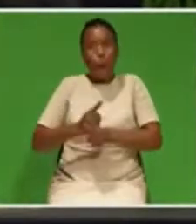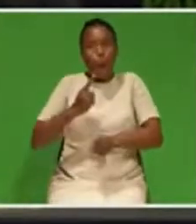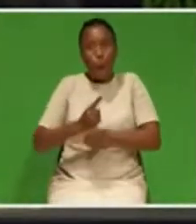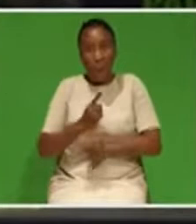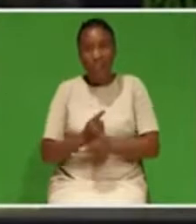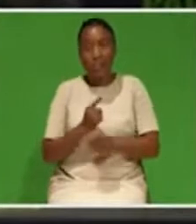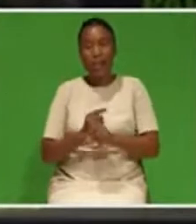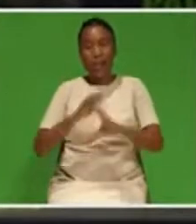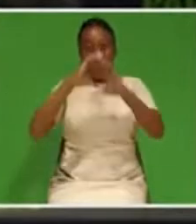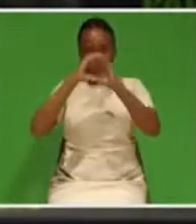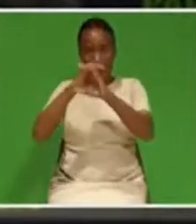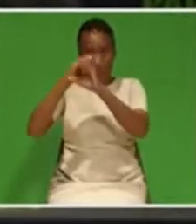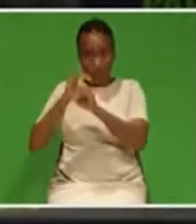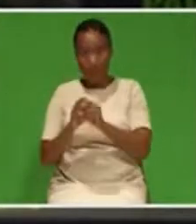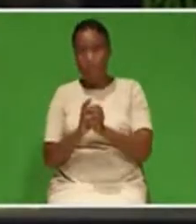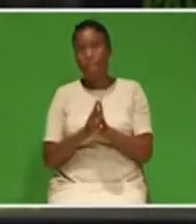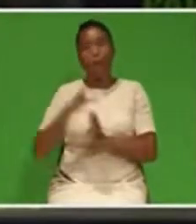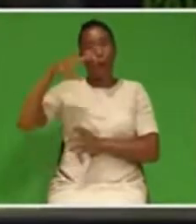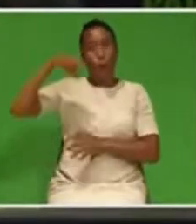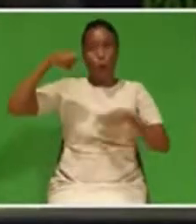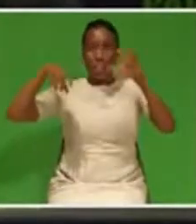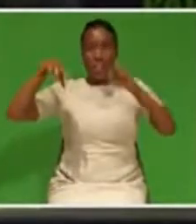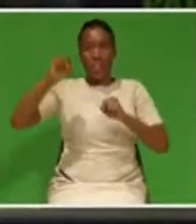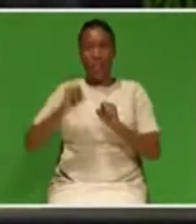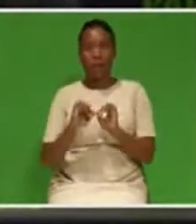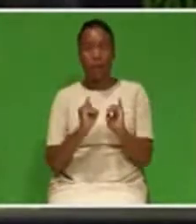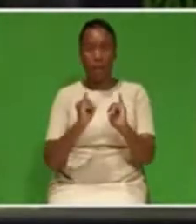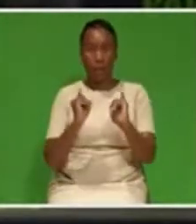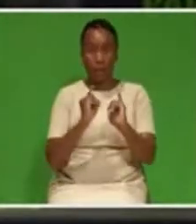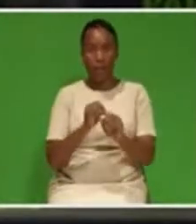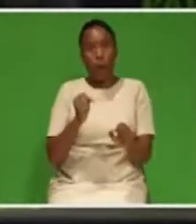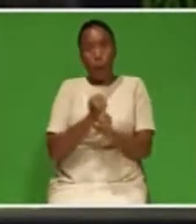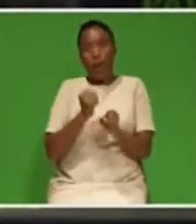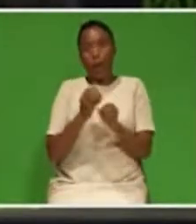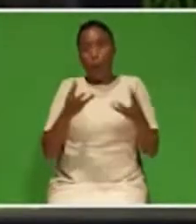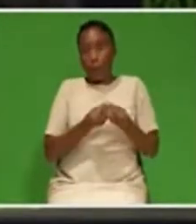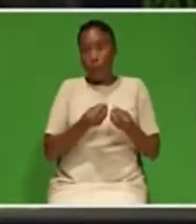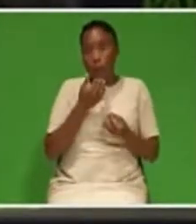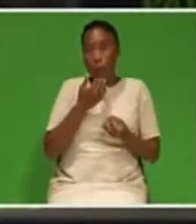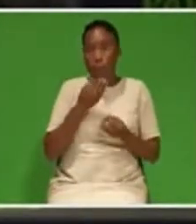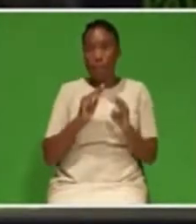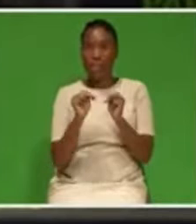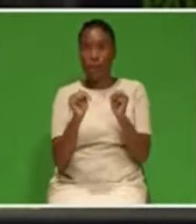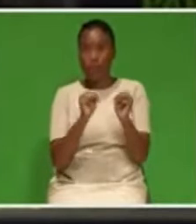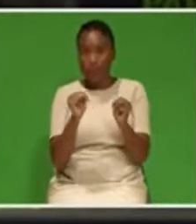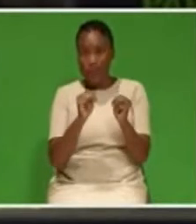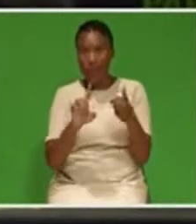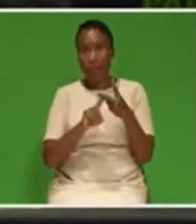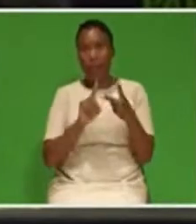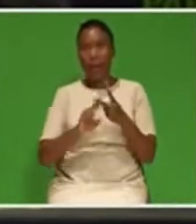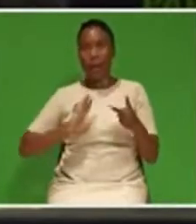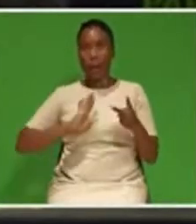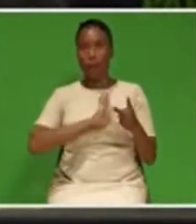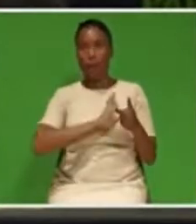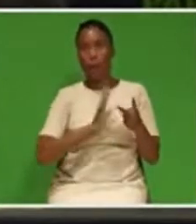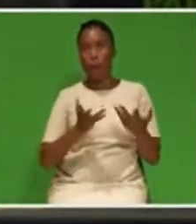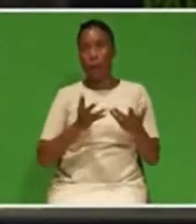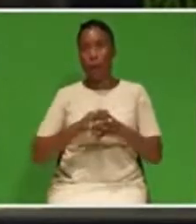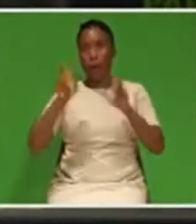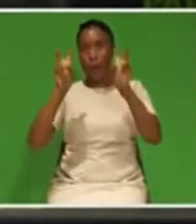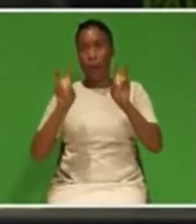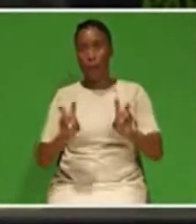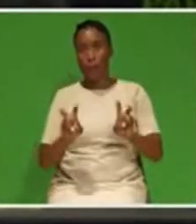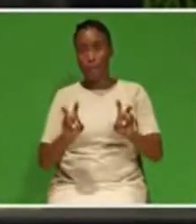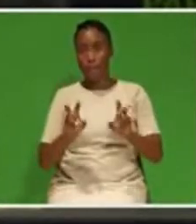crisis, working together with the management as well as the board of ESCOM. The minister will be